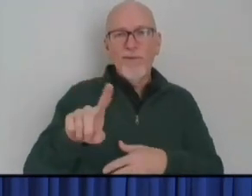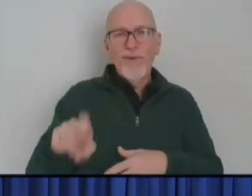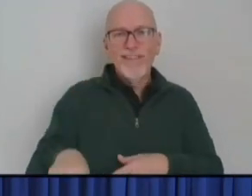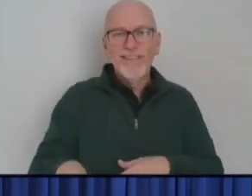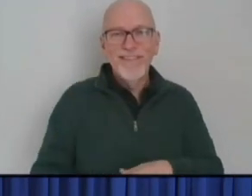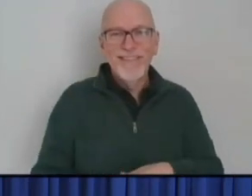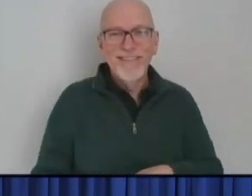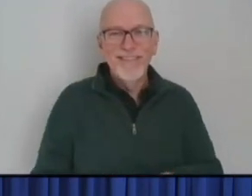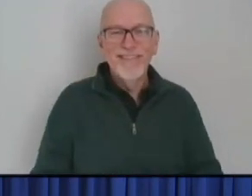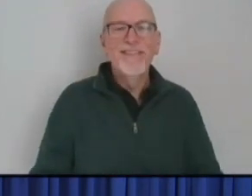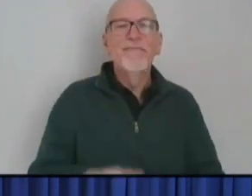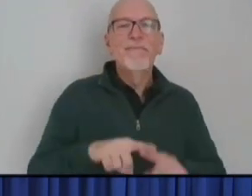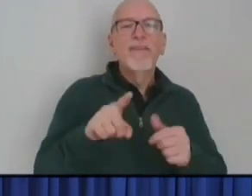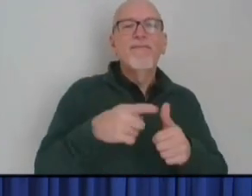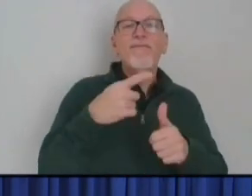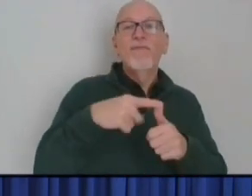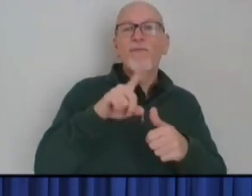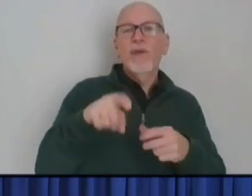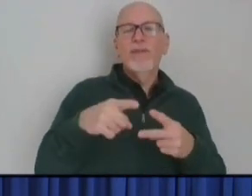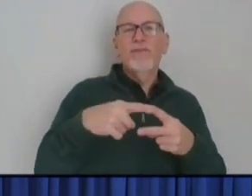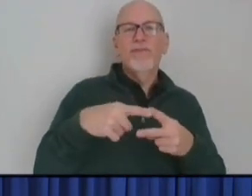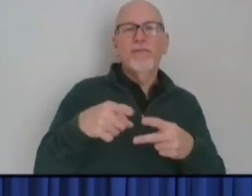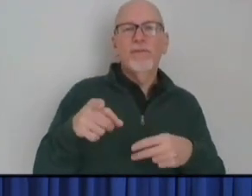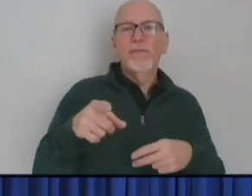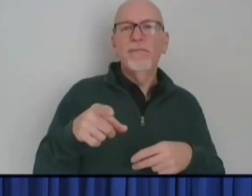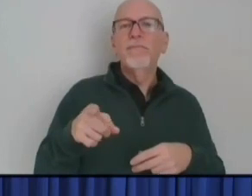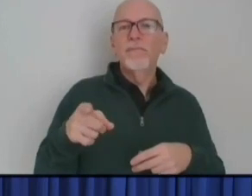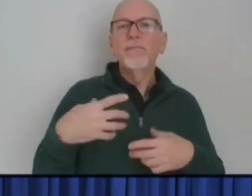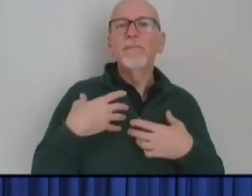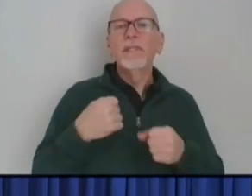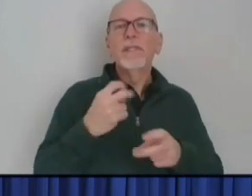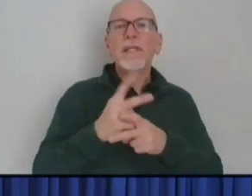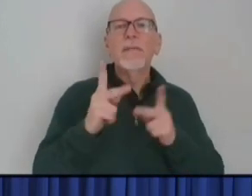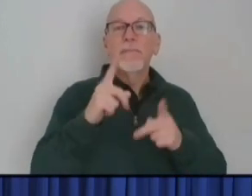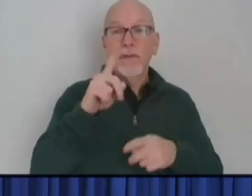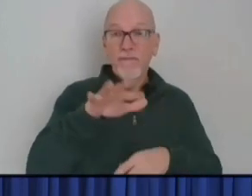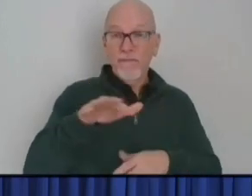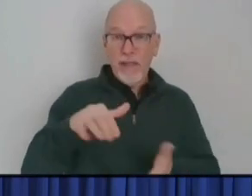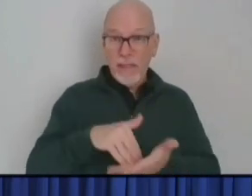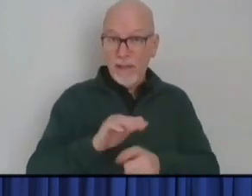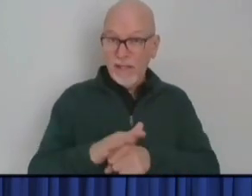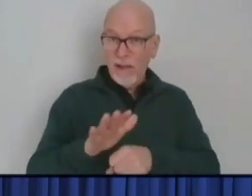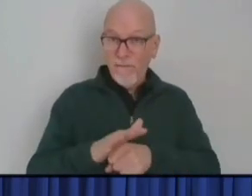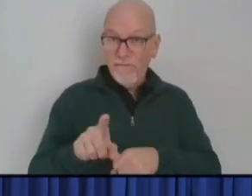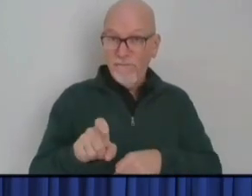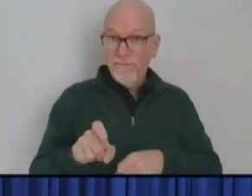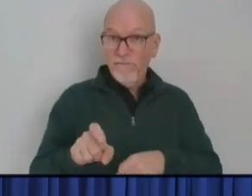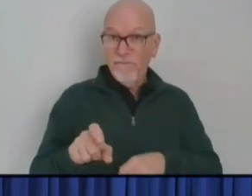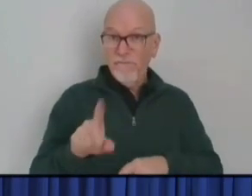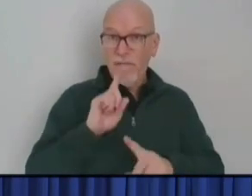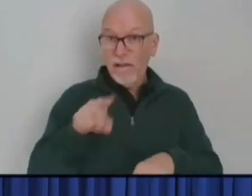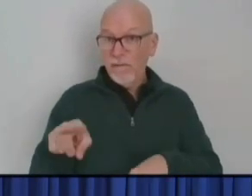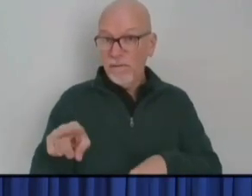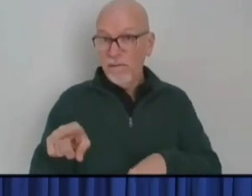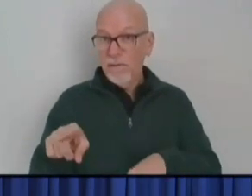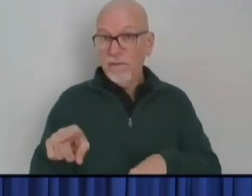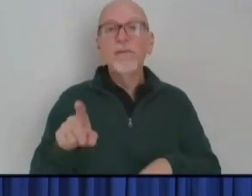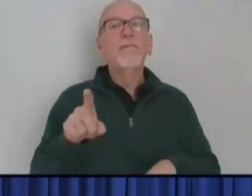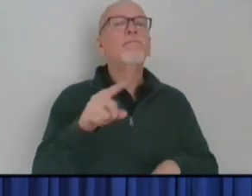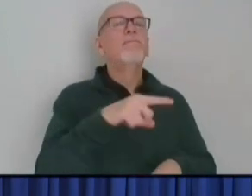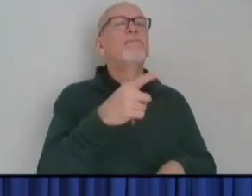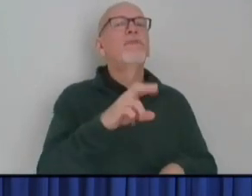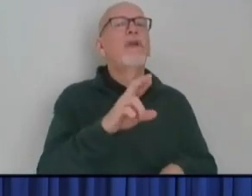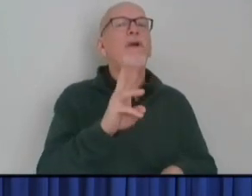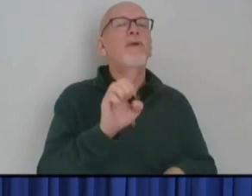Sherry, your first question. Health care people, will 55,000 be enough? you want that? do you, Dr. Weaver? Lindsay will probably